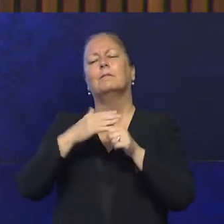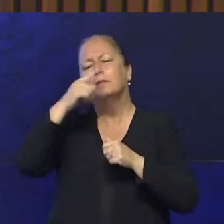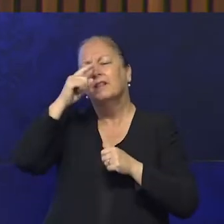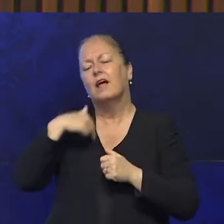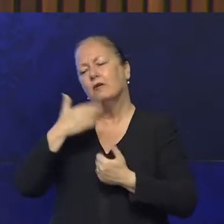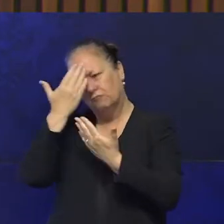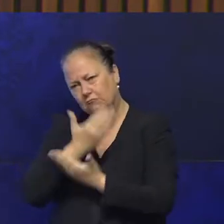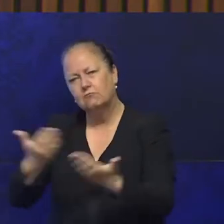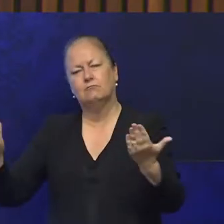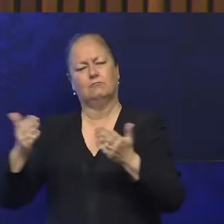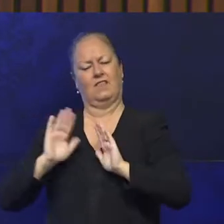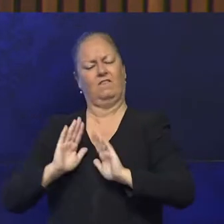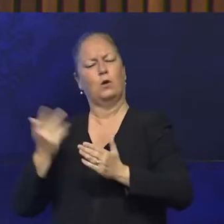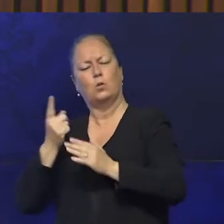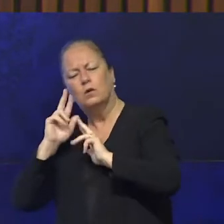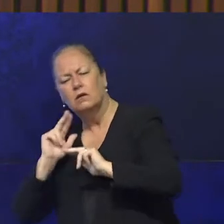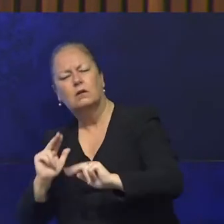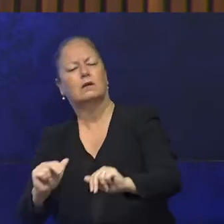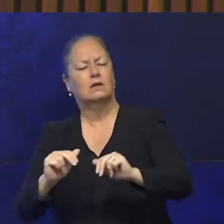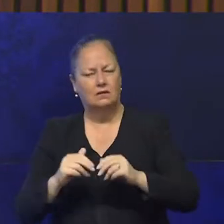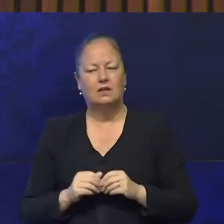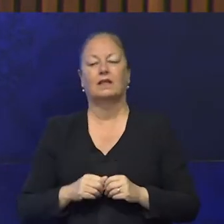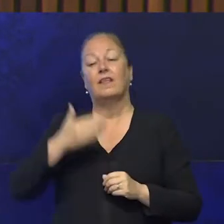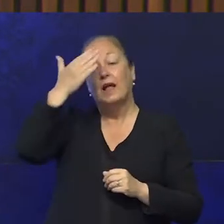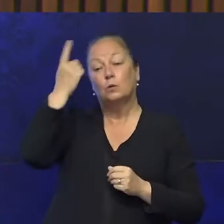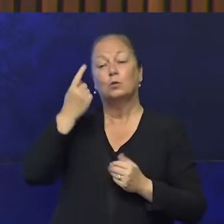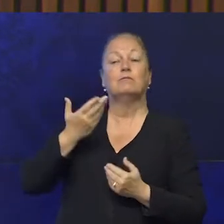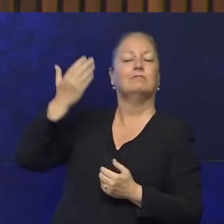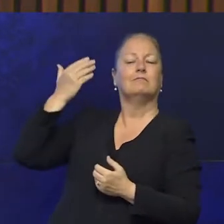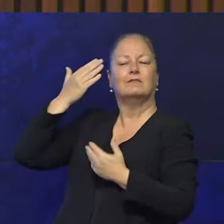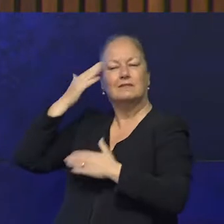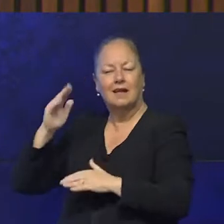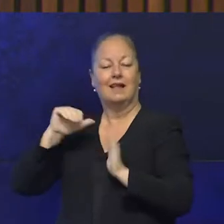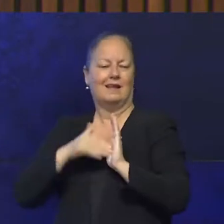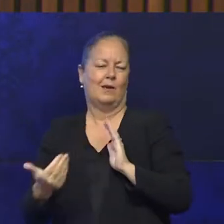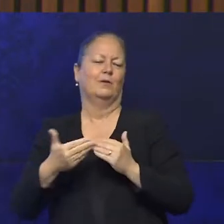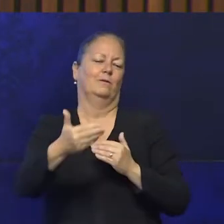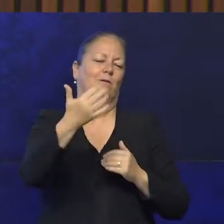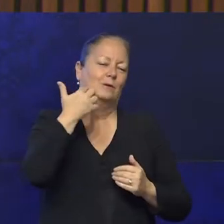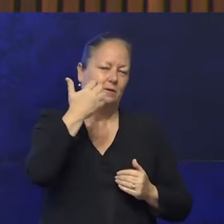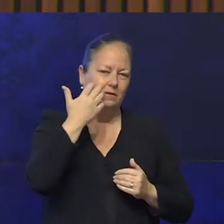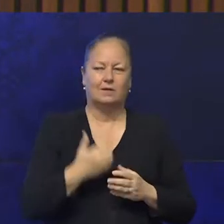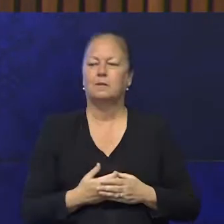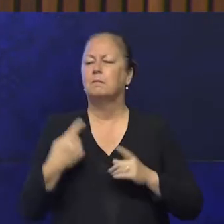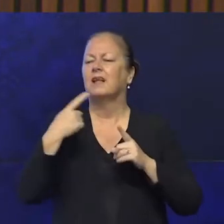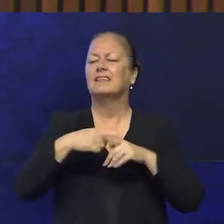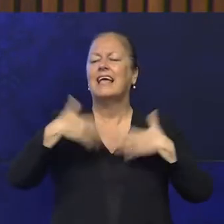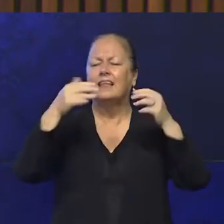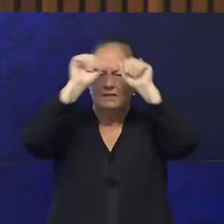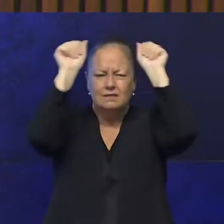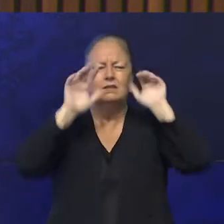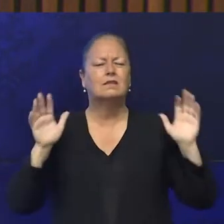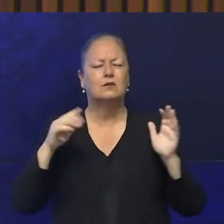of the land and to Elders past, present and emerging, and extend that respect to any Aboriginal or Torres Strait Islander people